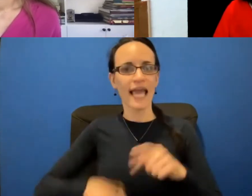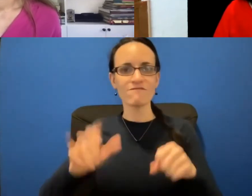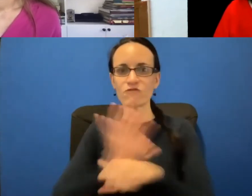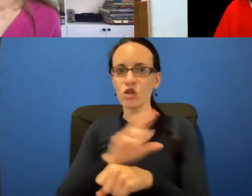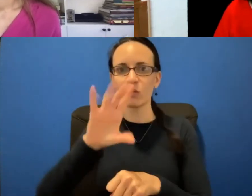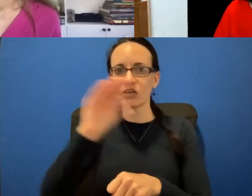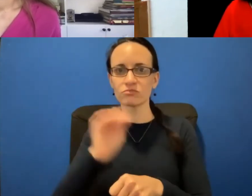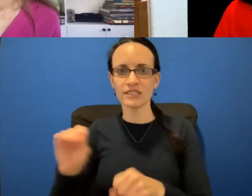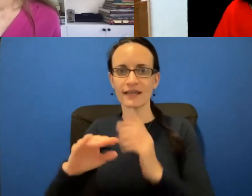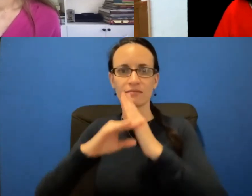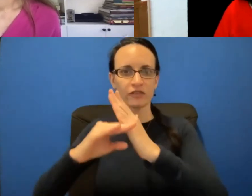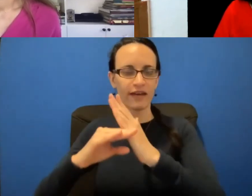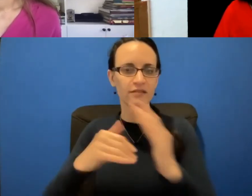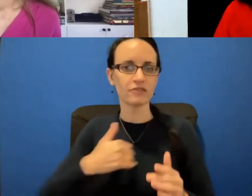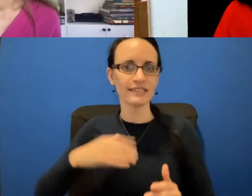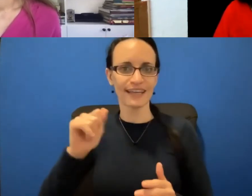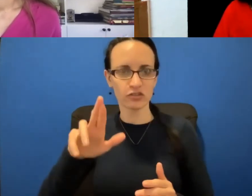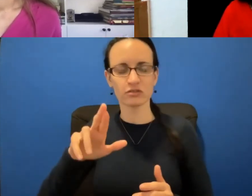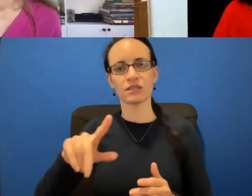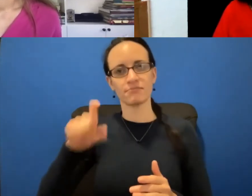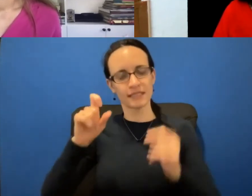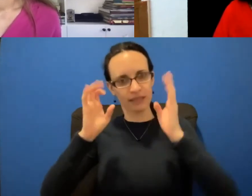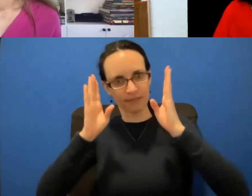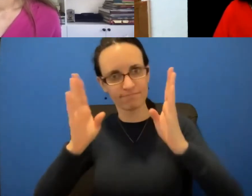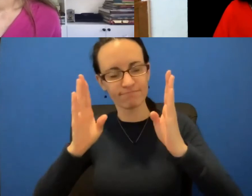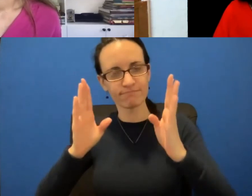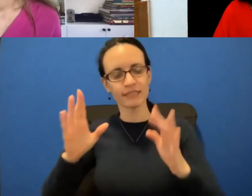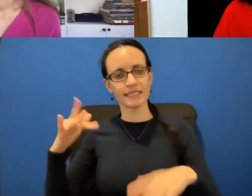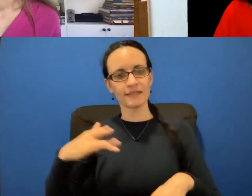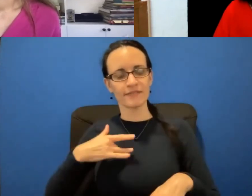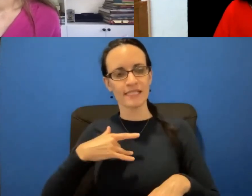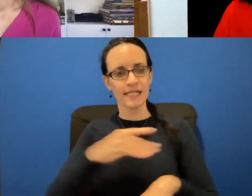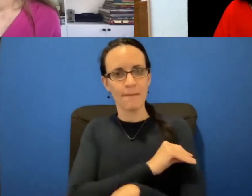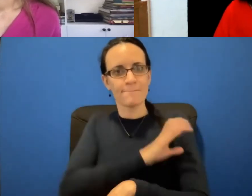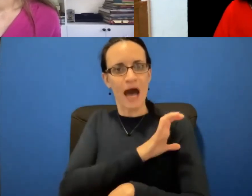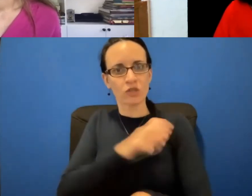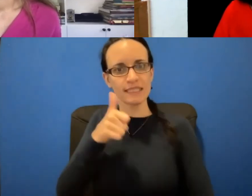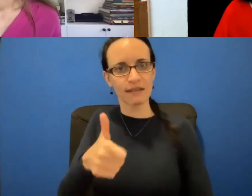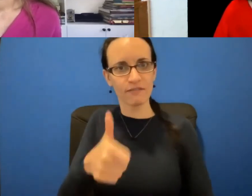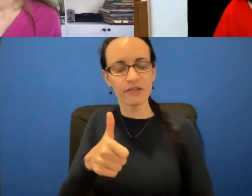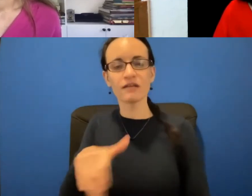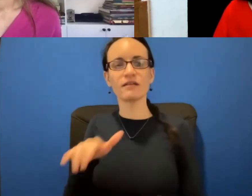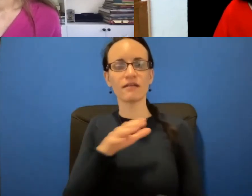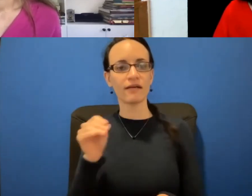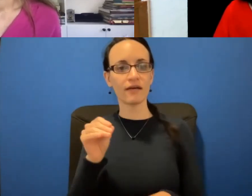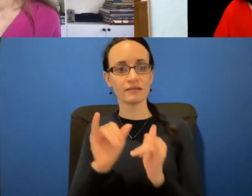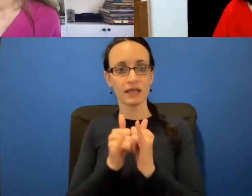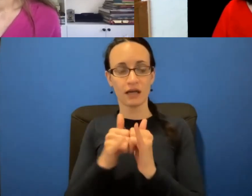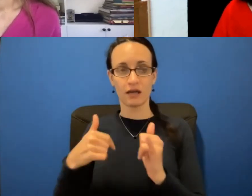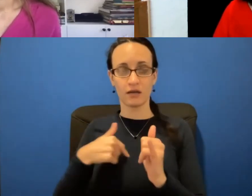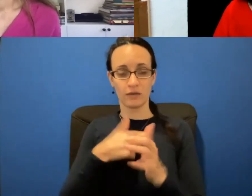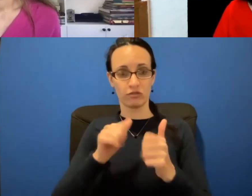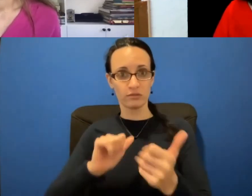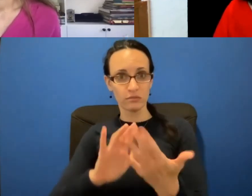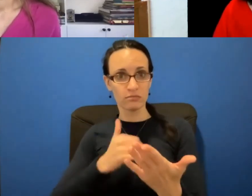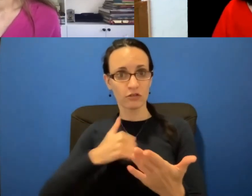And so you have to stay vigilant and empowered. And the way we try to deal with breast cancer